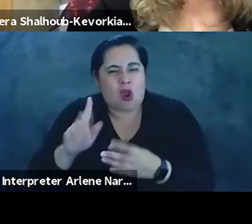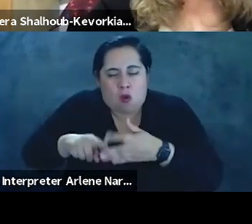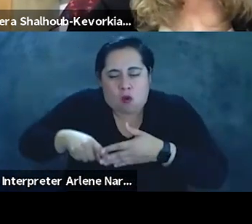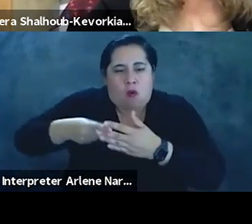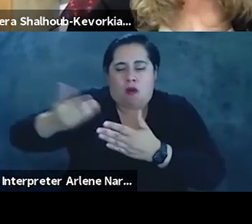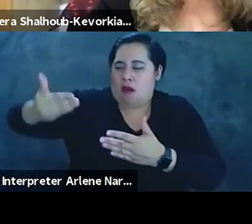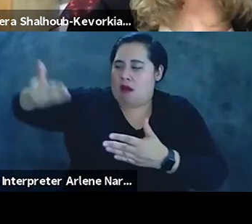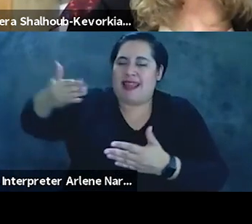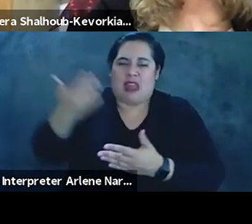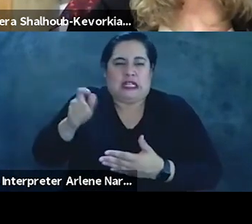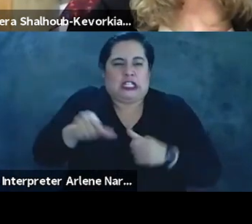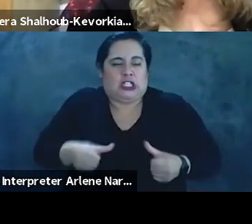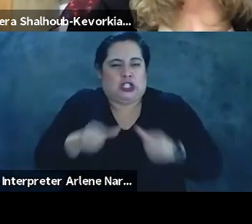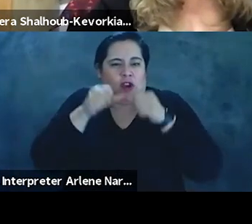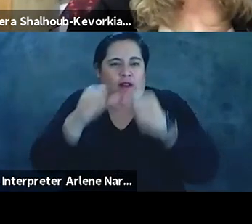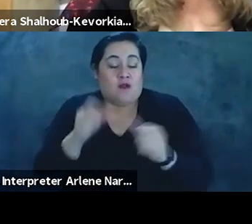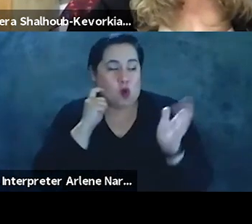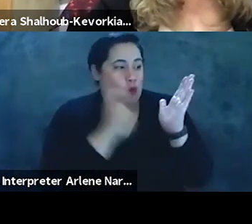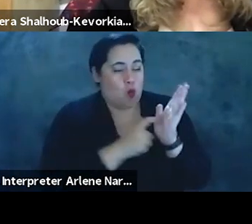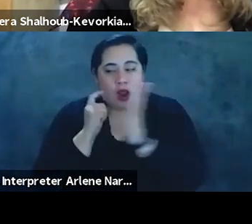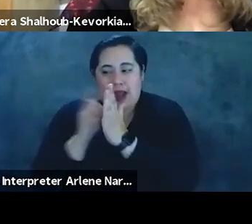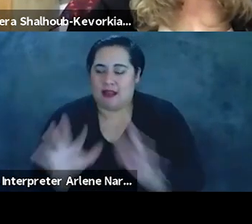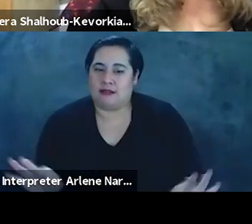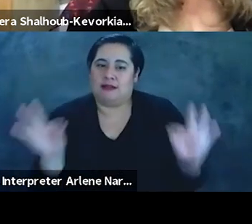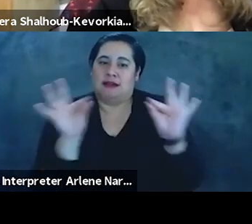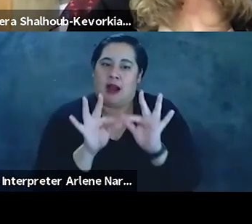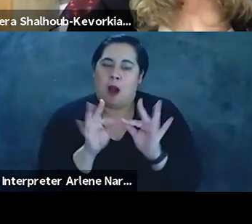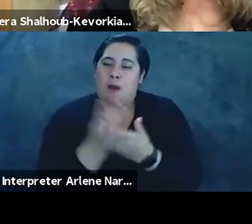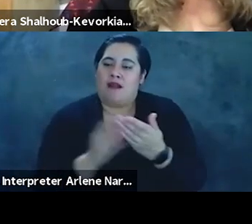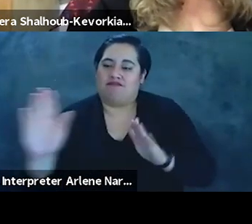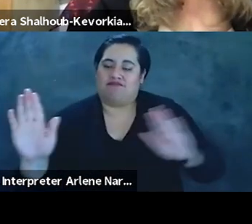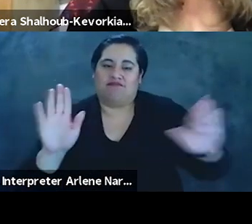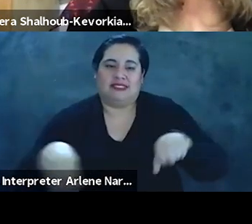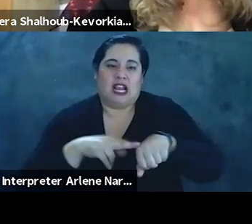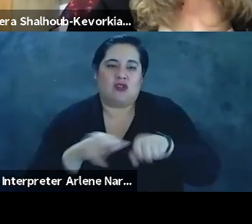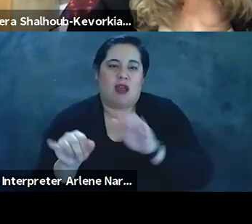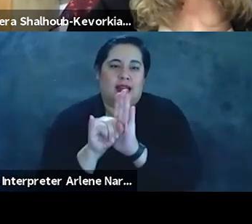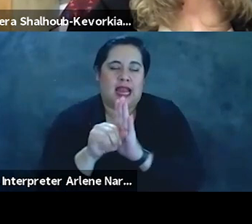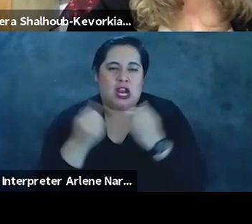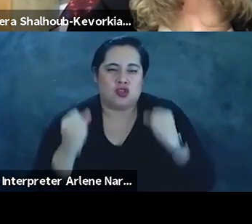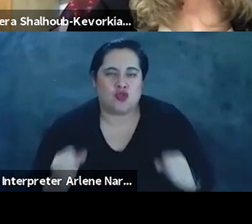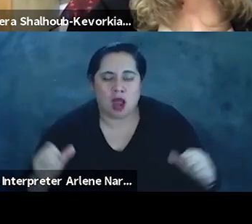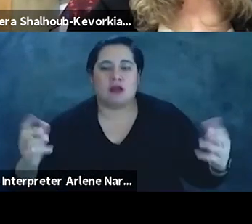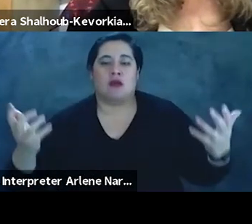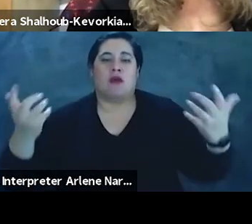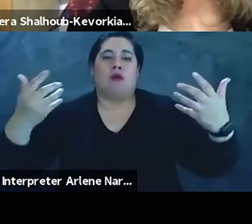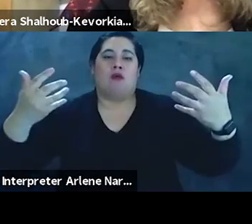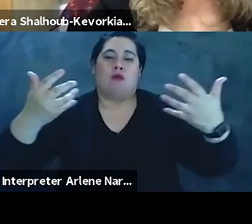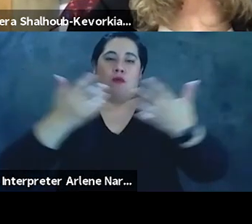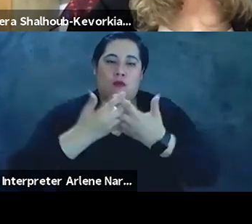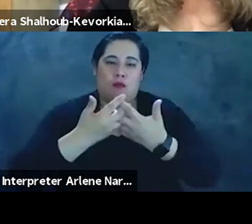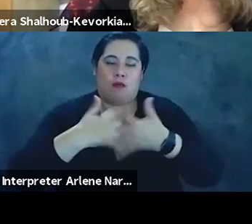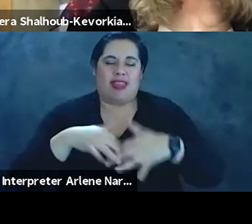need to survive. To recognize these imperatives as components of national identity and to try and reconcile them strikes me